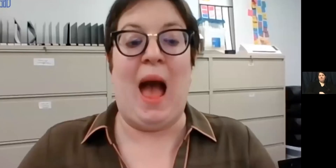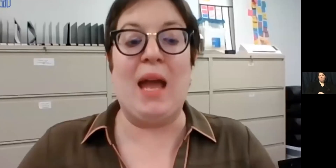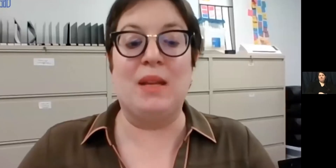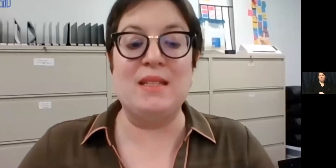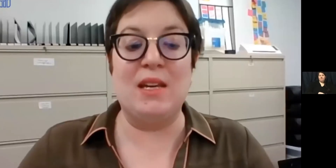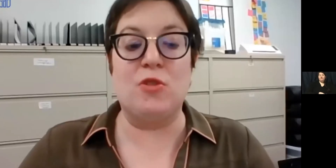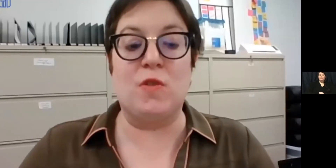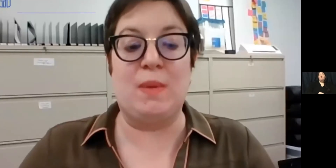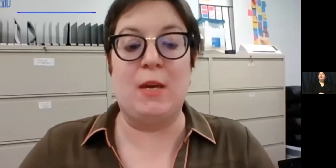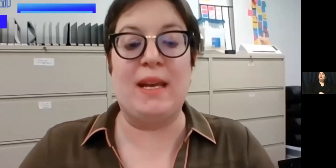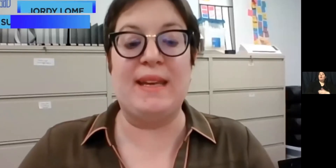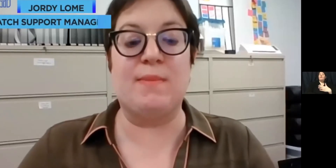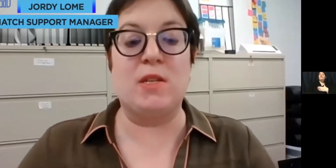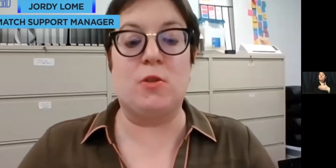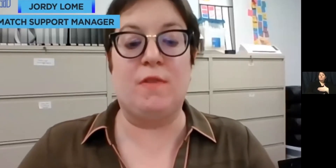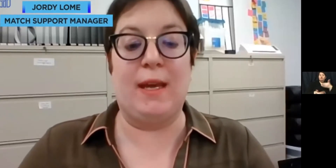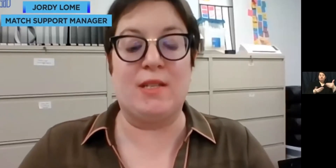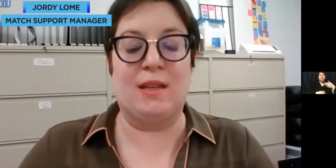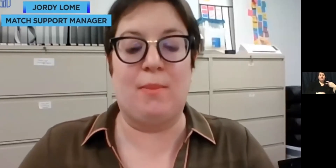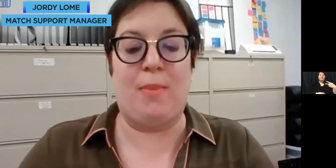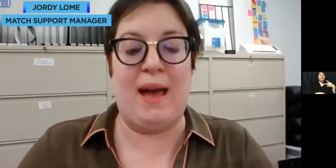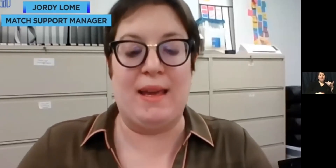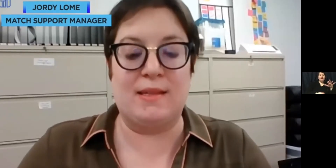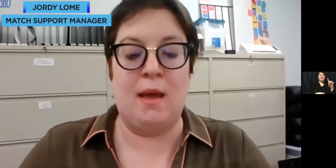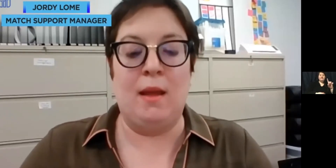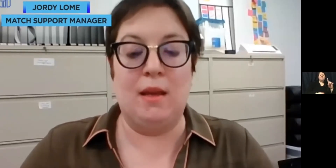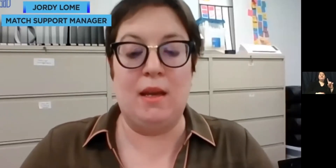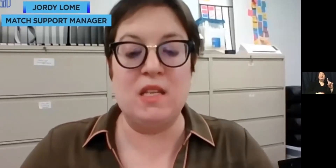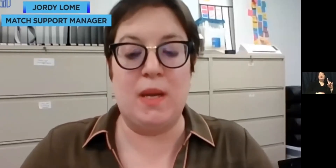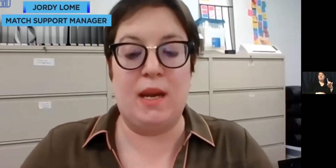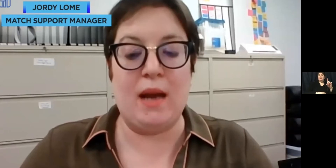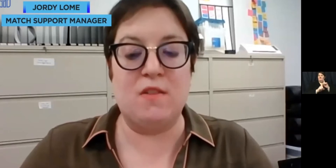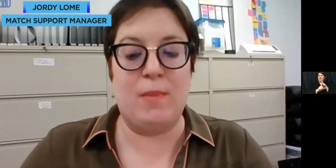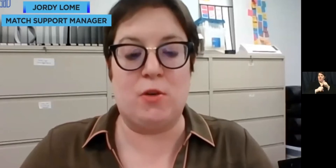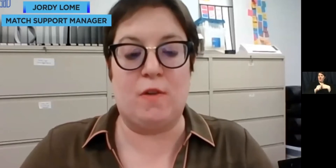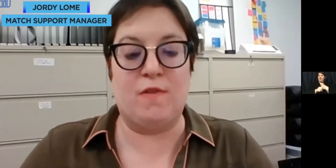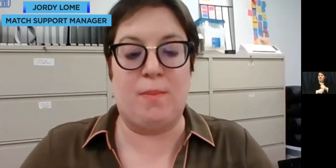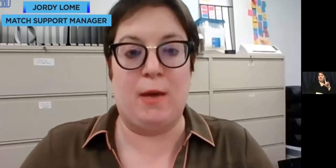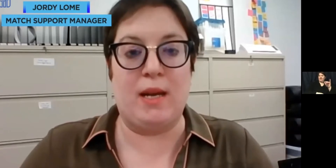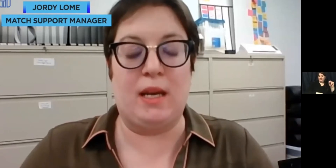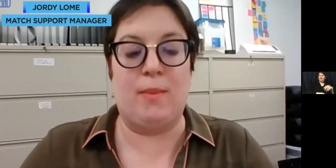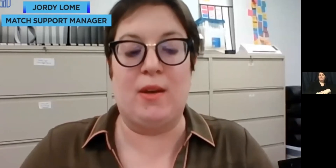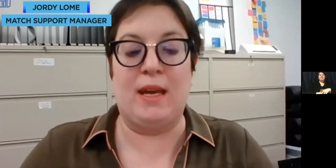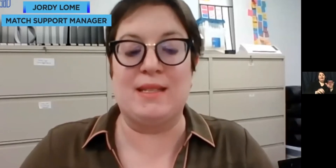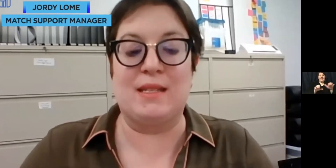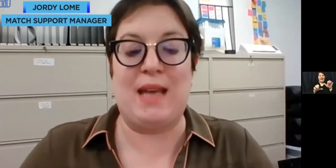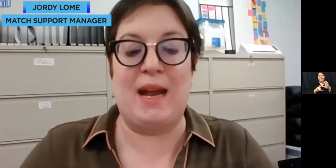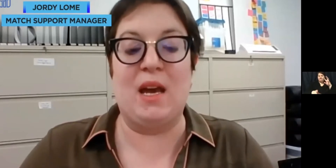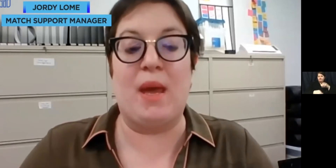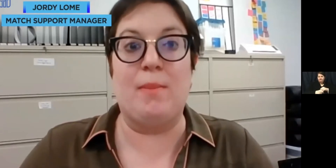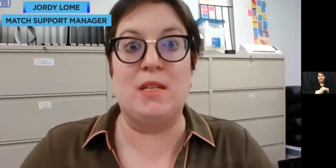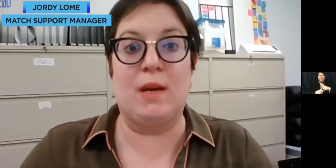I am pleased to introduce PYD's mentor of the year to Lynn Pais. Lynn has been an active mentor of the PYD community